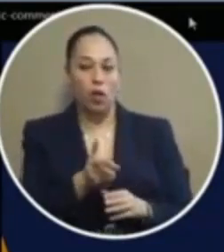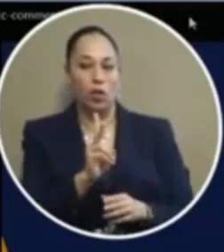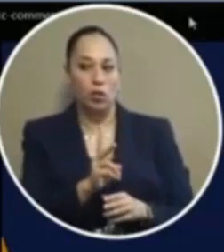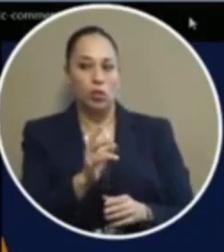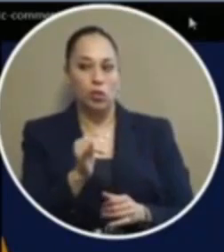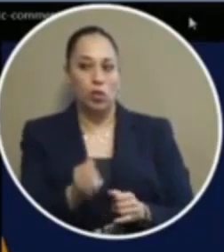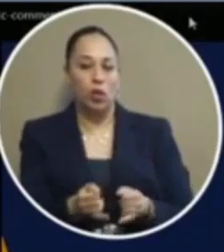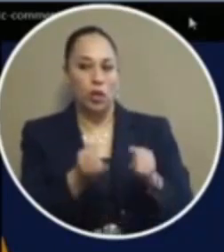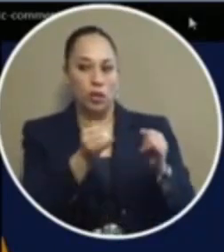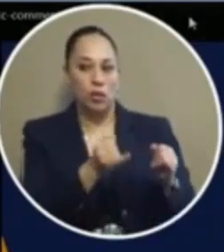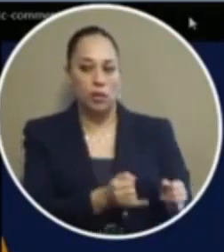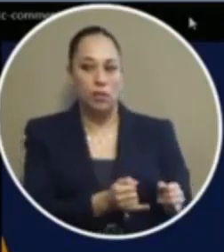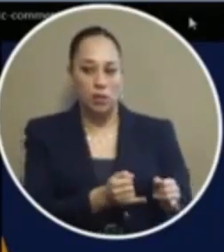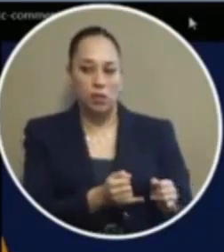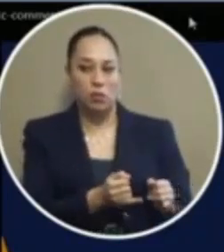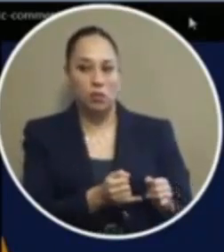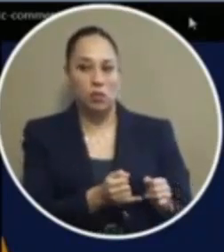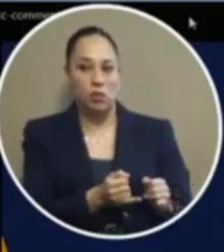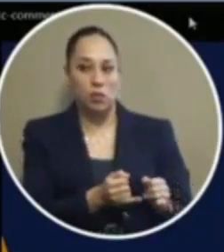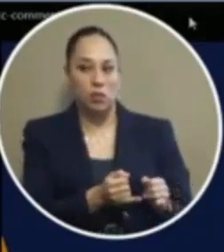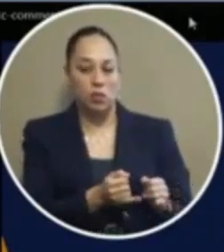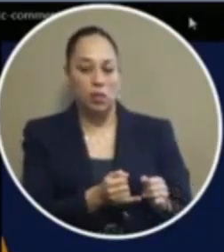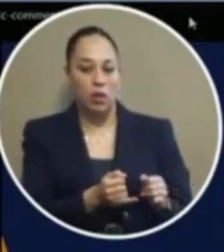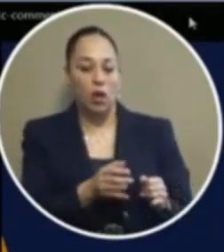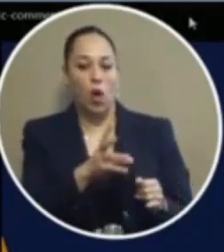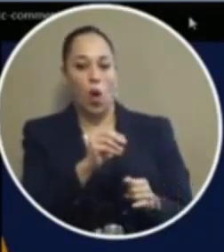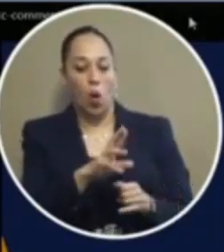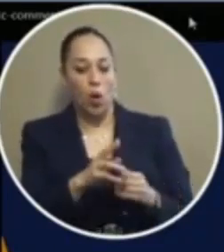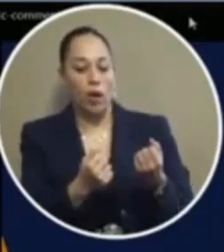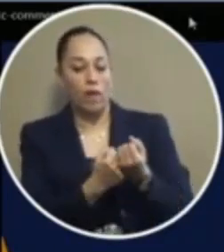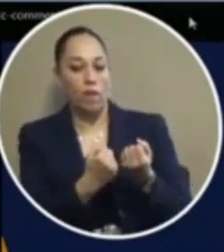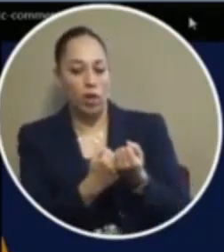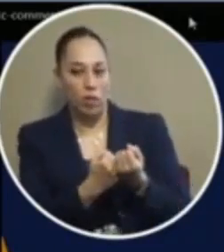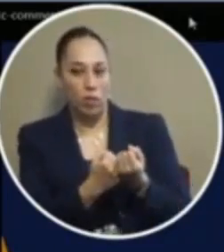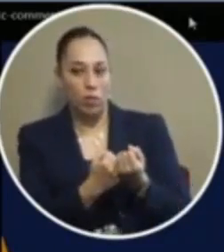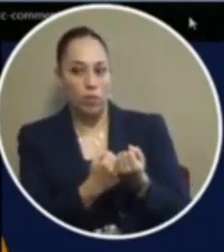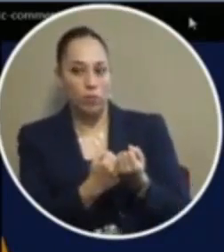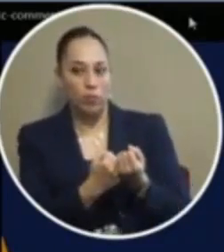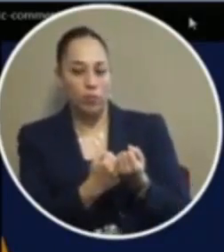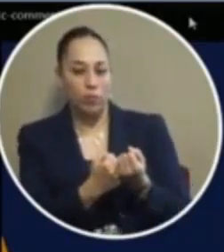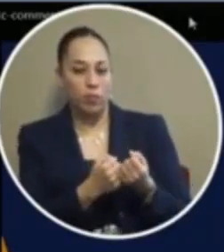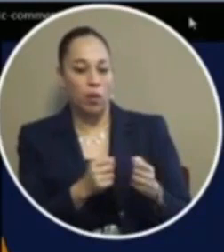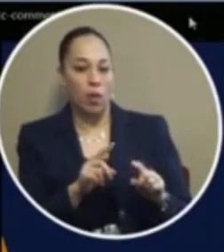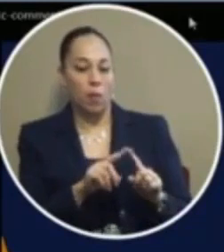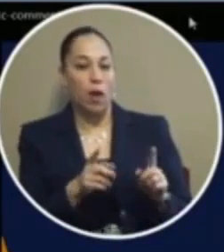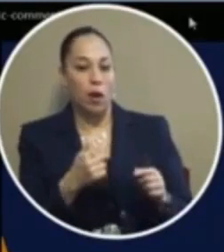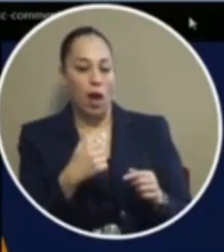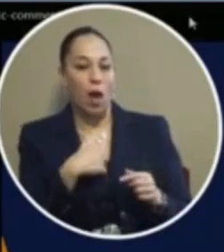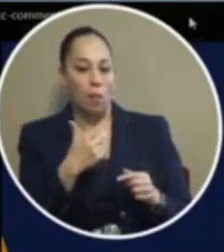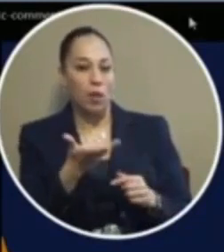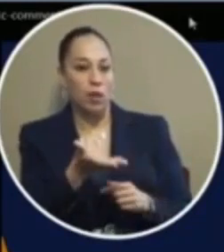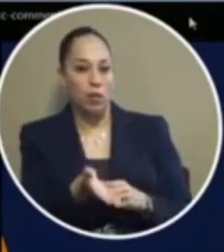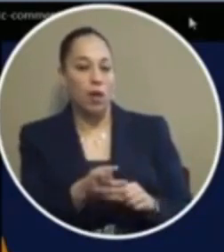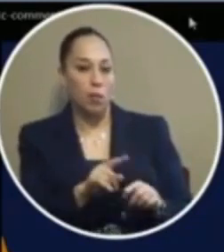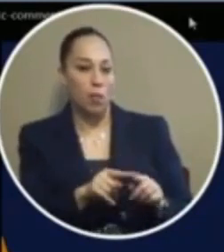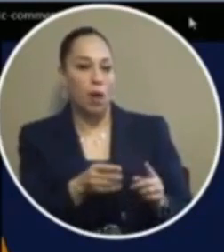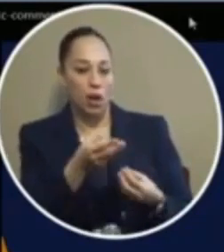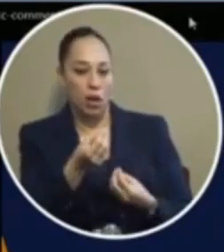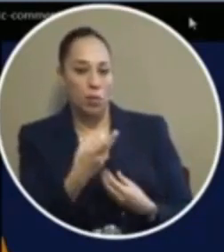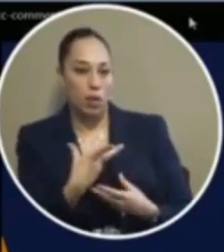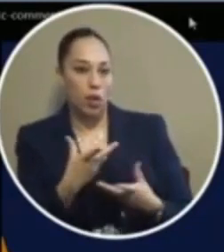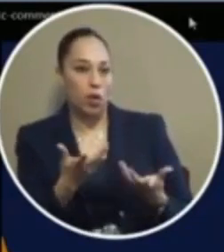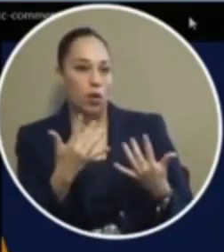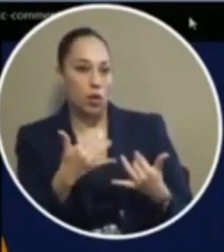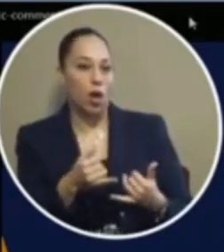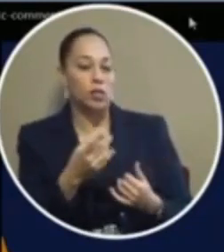in the current race for the da seat are in favor of citing release i mean i'll i'll i'll stop with there but again you know the other thing